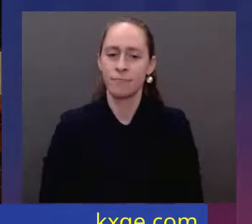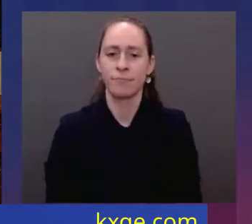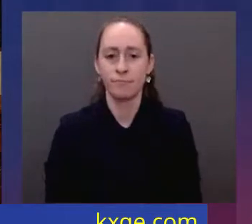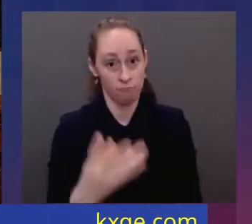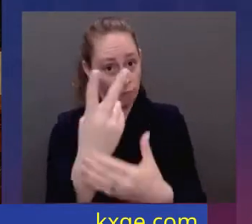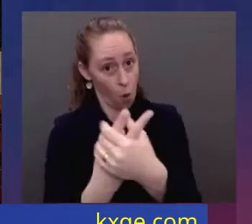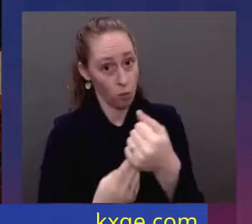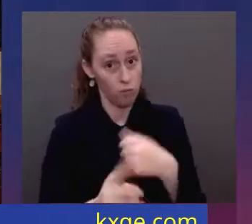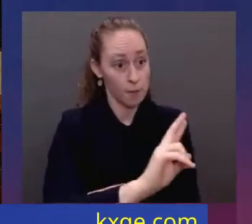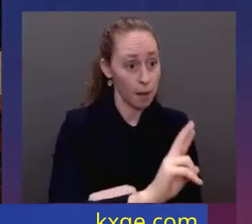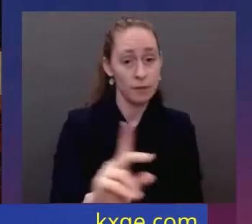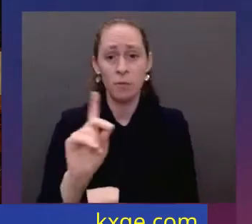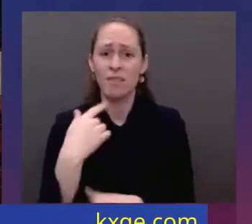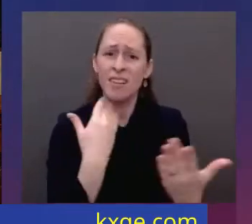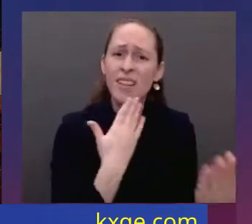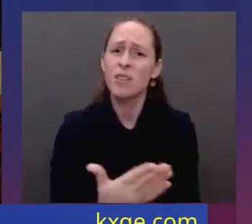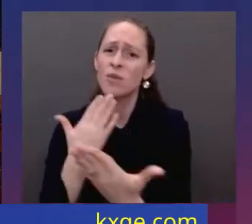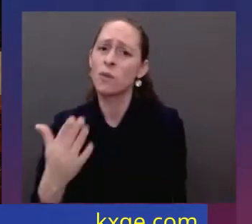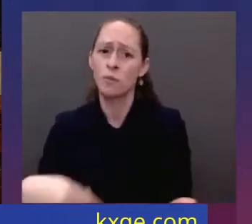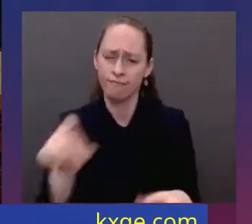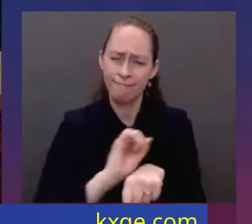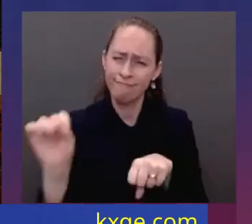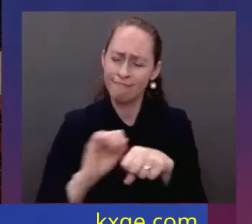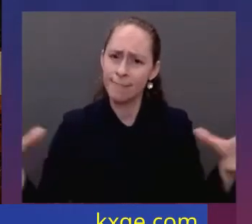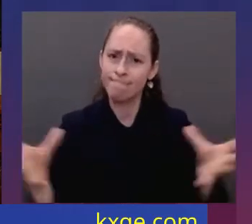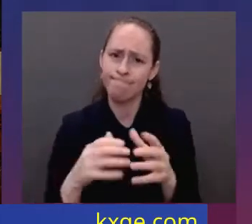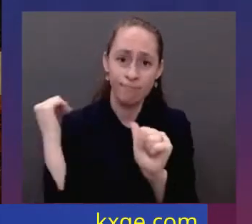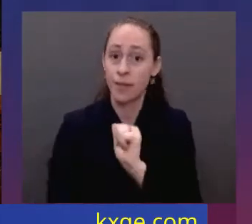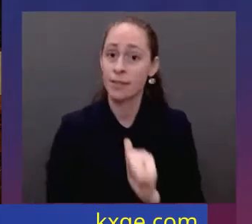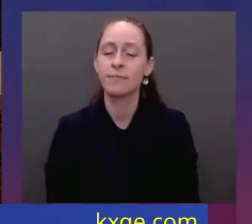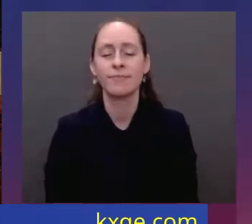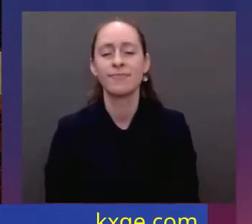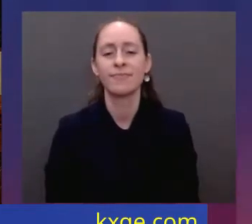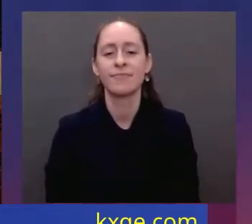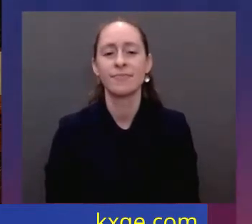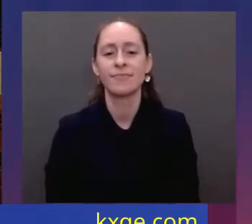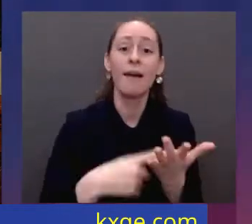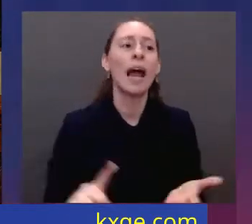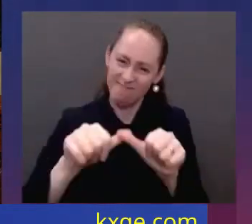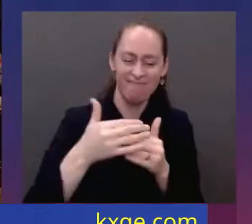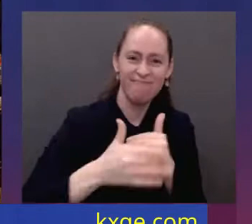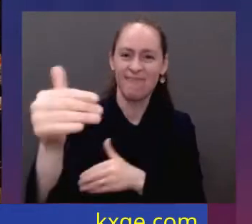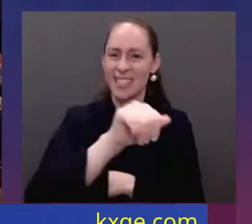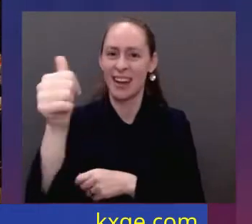parties who worked to make it happen. We're done talking about infrastructure weeks, we're now talking about an infrastructure decade.